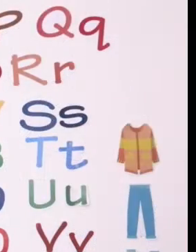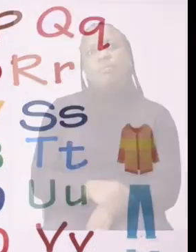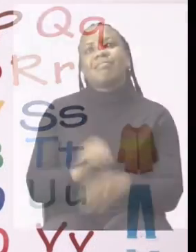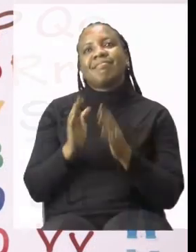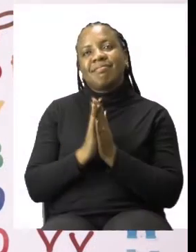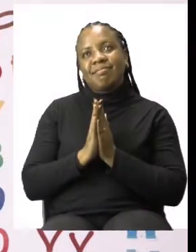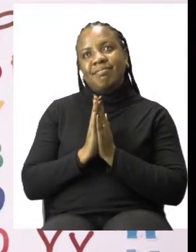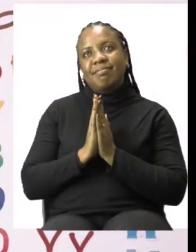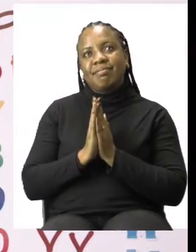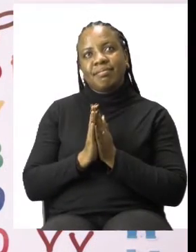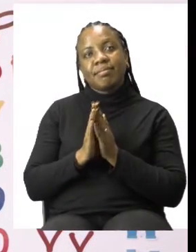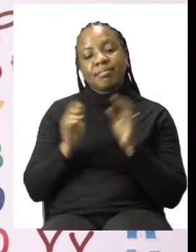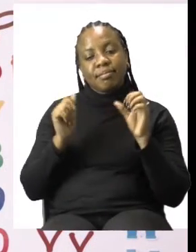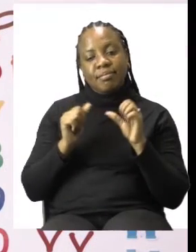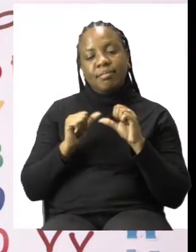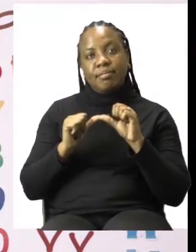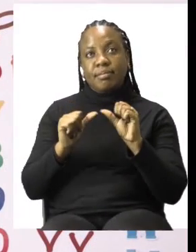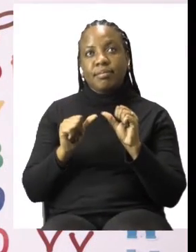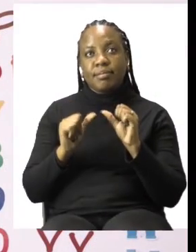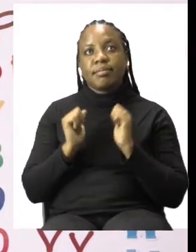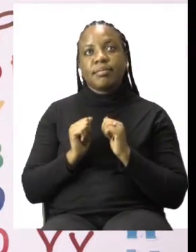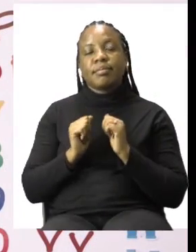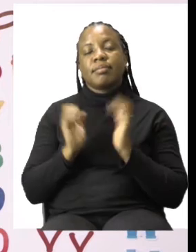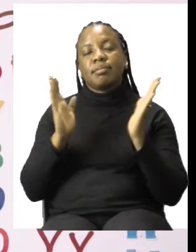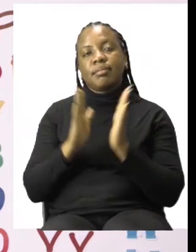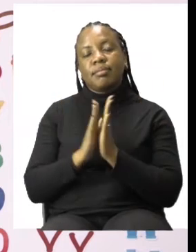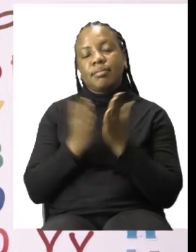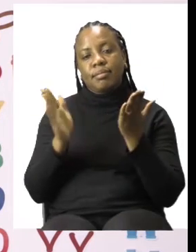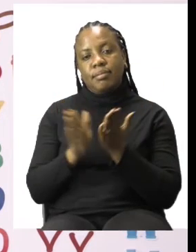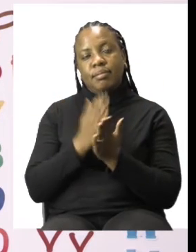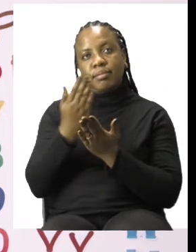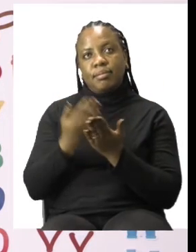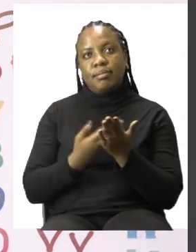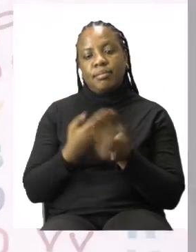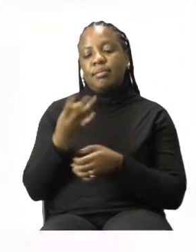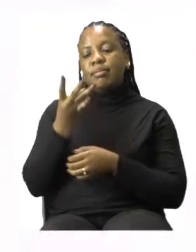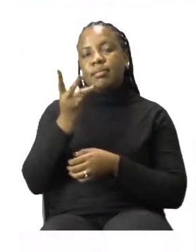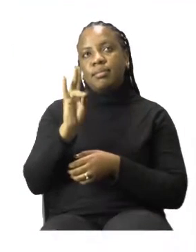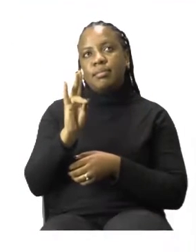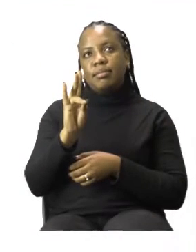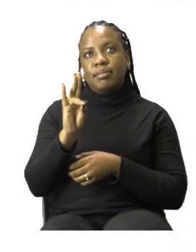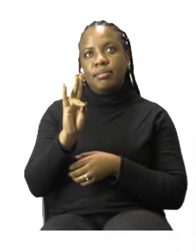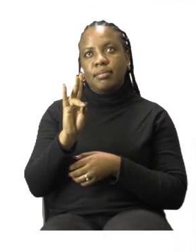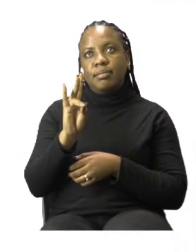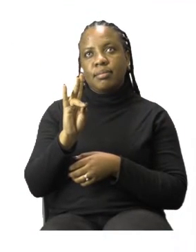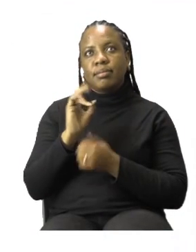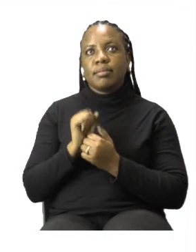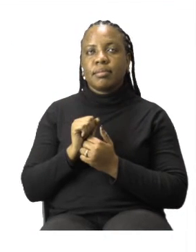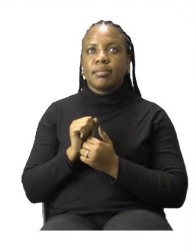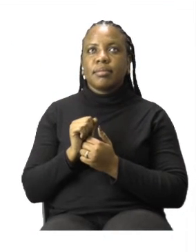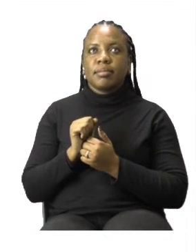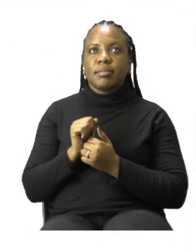For the next part of our lesson, boys and girls, let's all turn to page seven. On page seven,